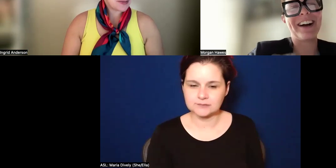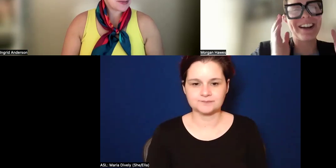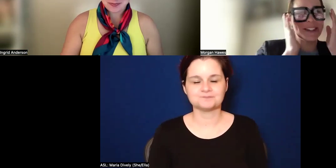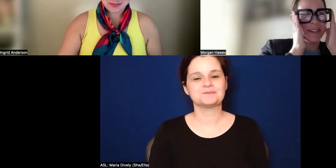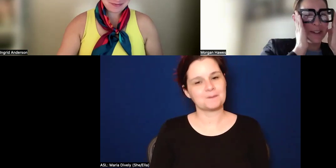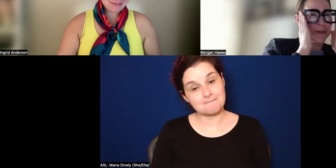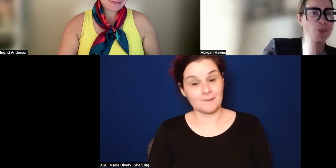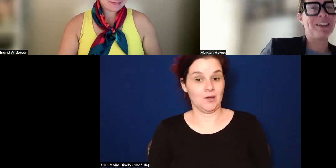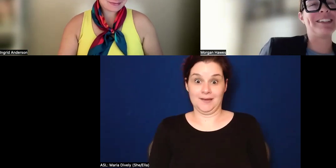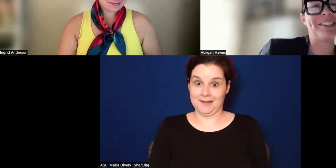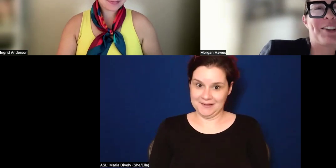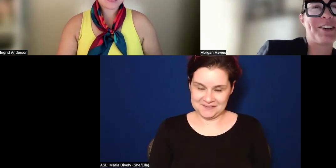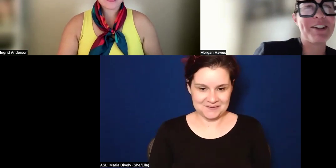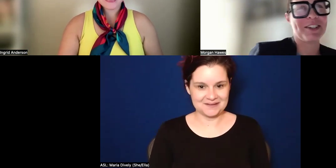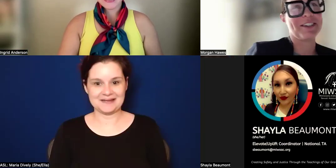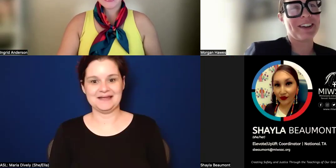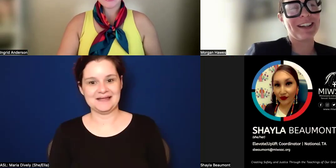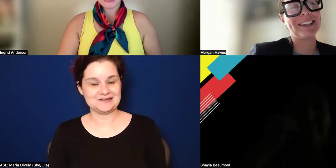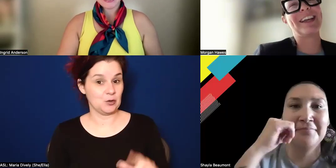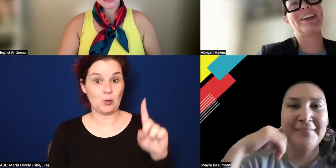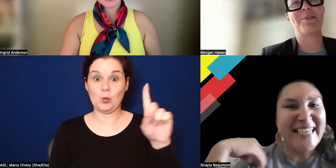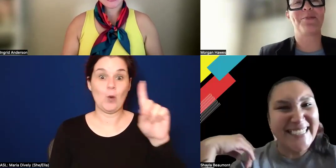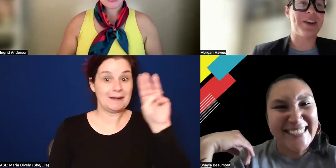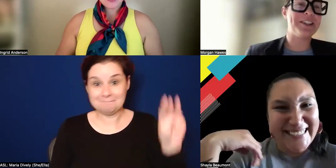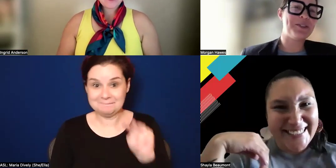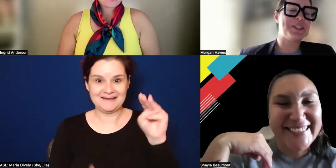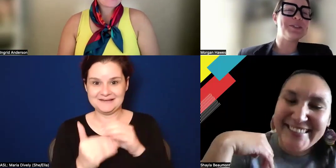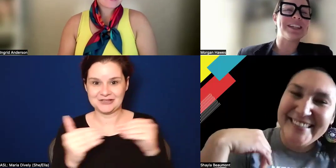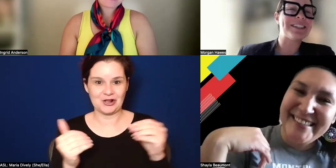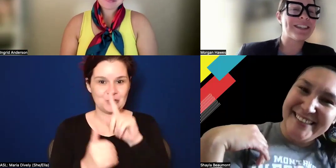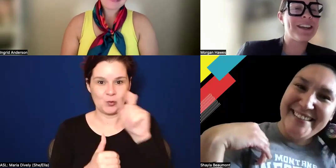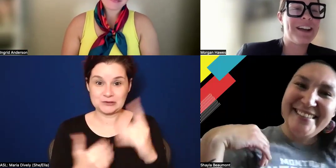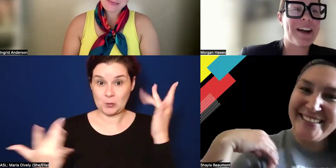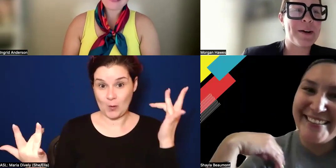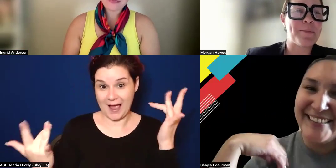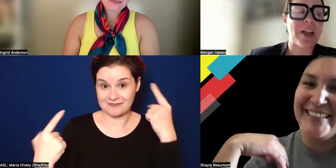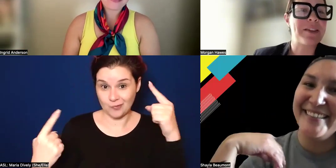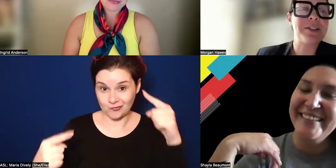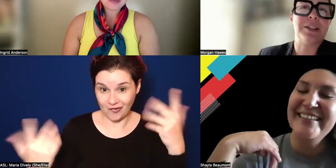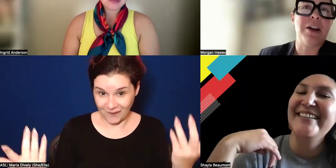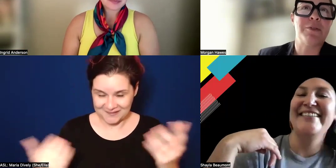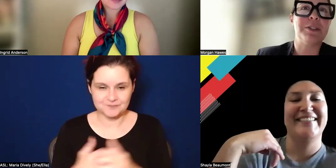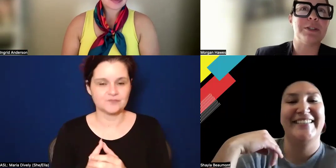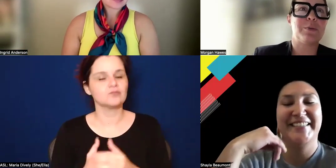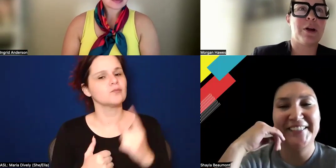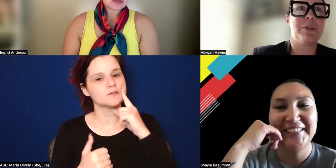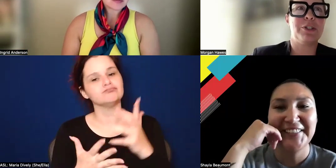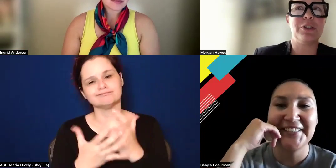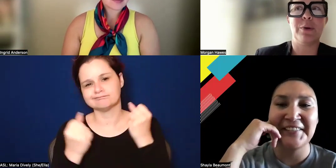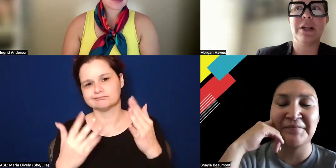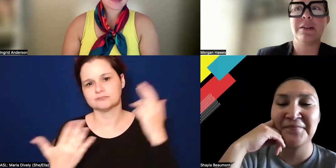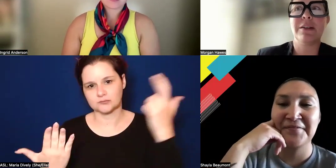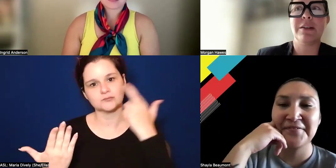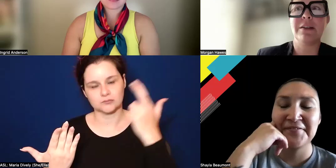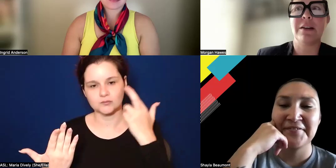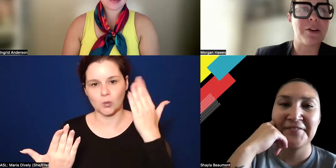Oh gosh. Well, the $1 million question, right? Like why should we do this? Um, I think there's a lot of reasons why we